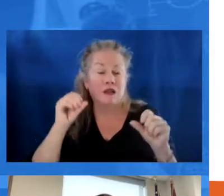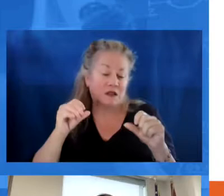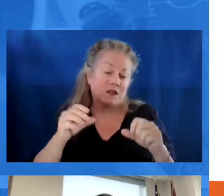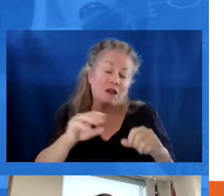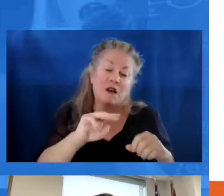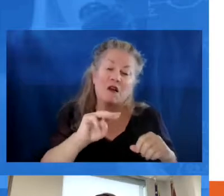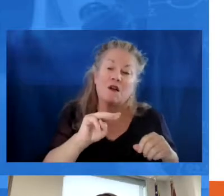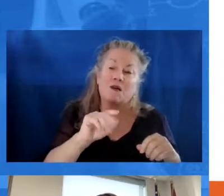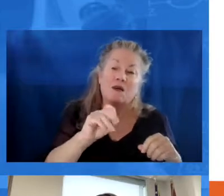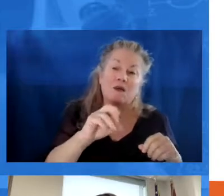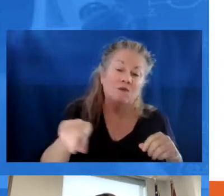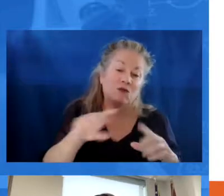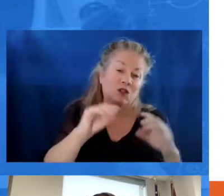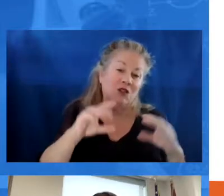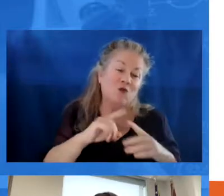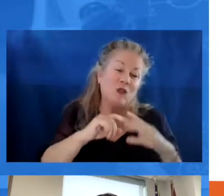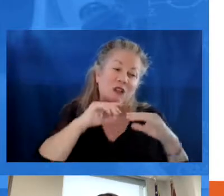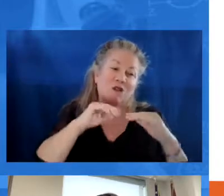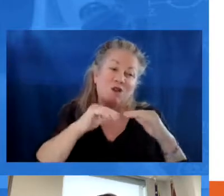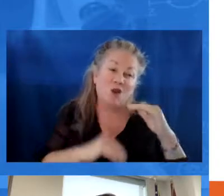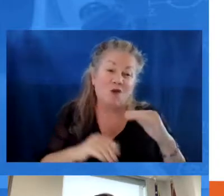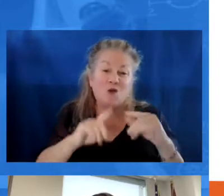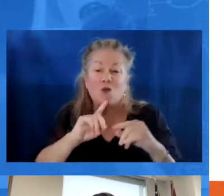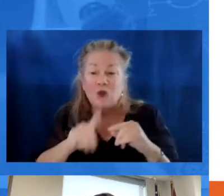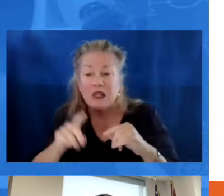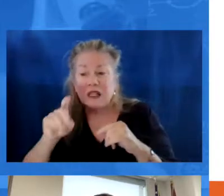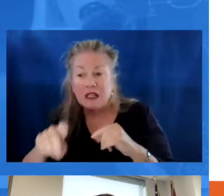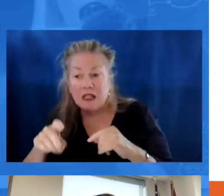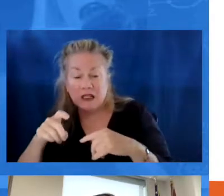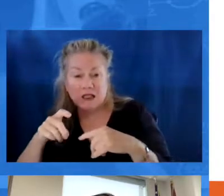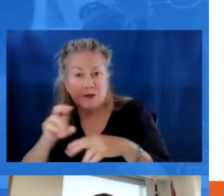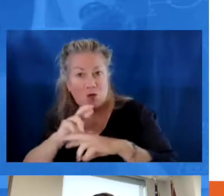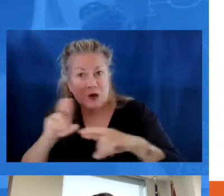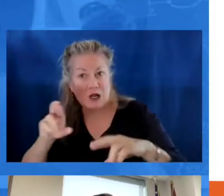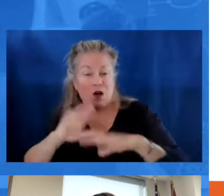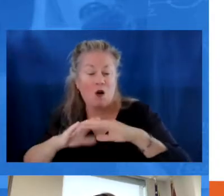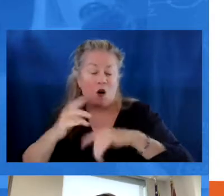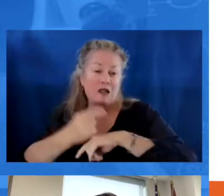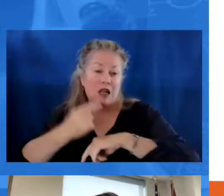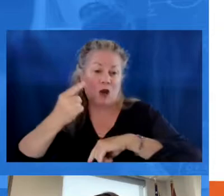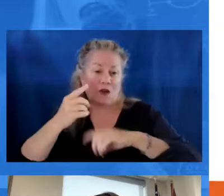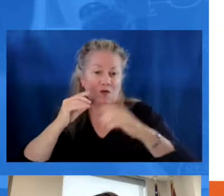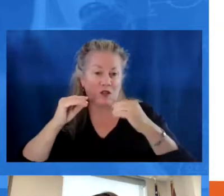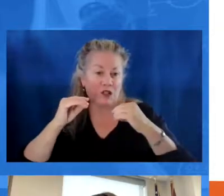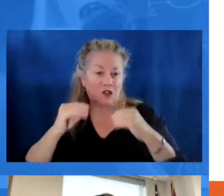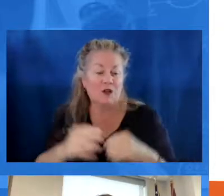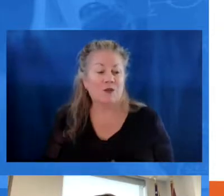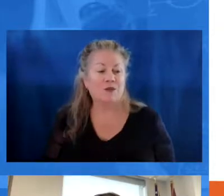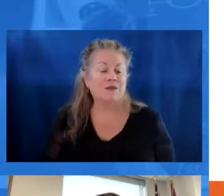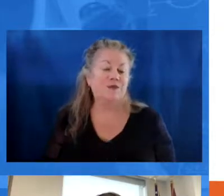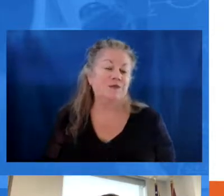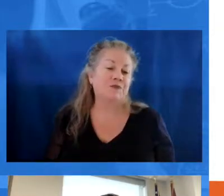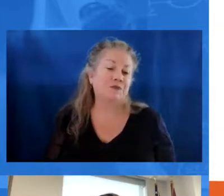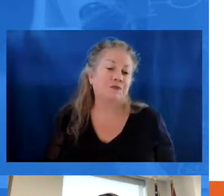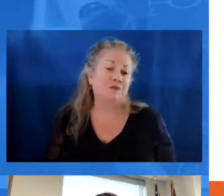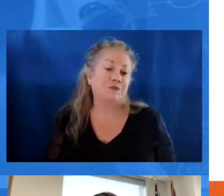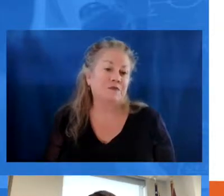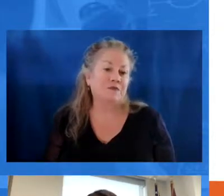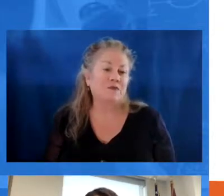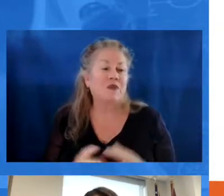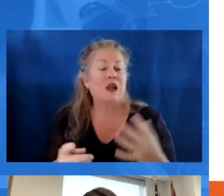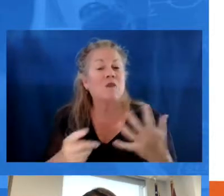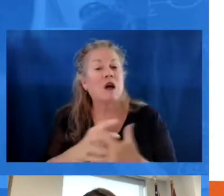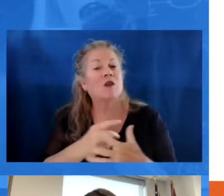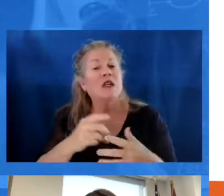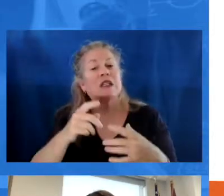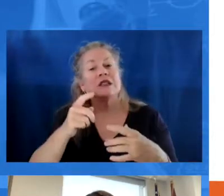amazing mentor and master teachers is quite low for what they actually need in order to be ready on day one. And we also know that